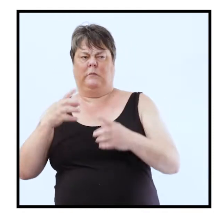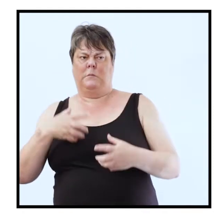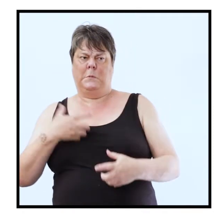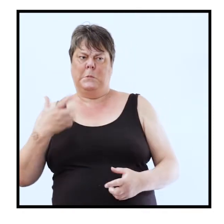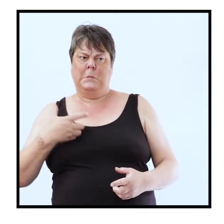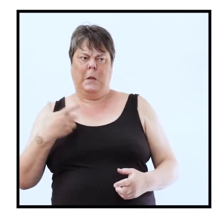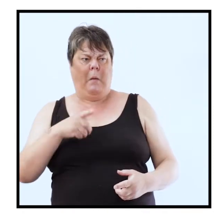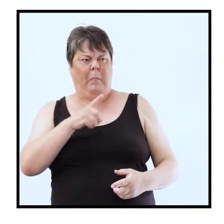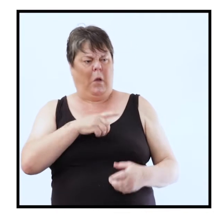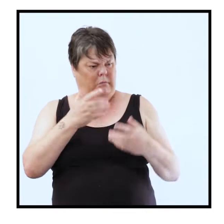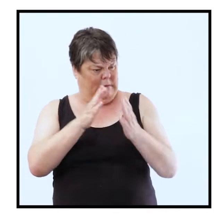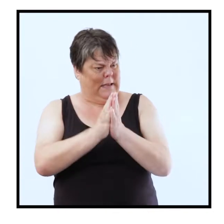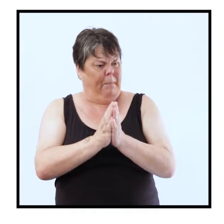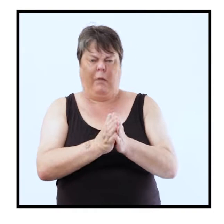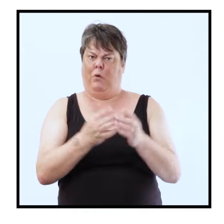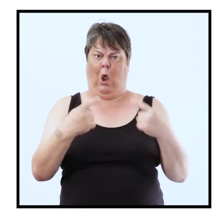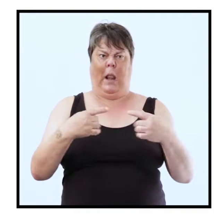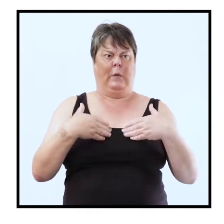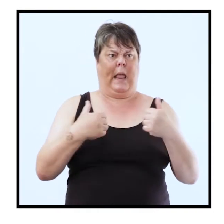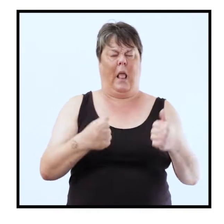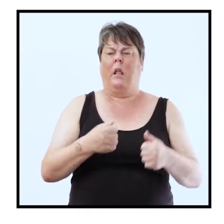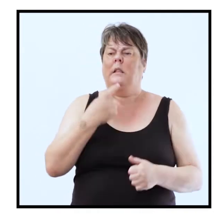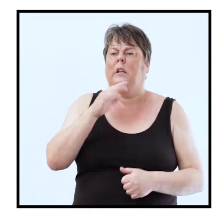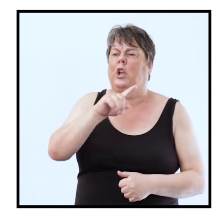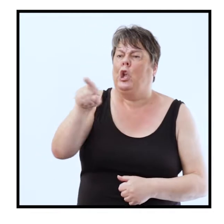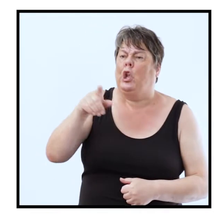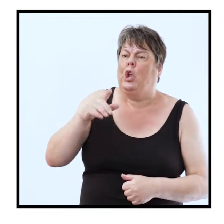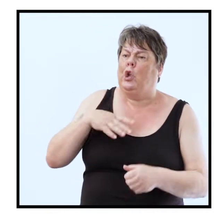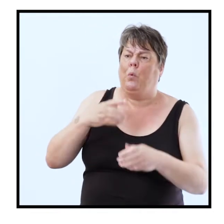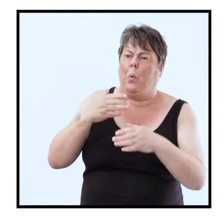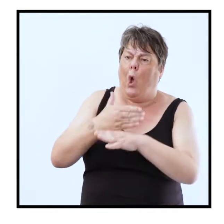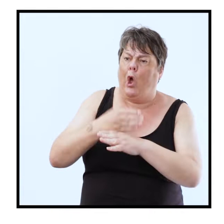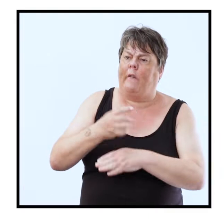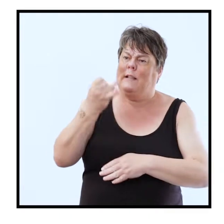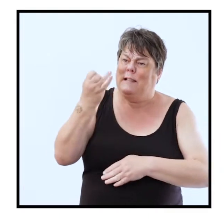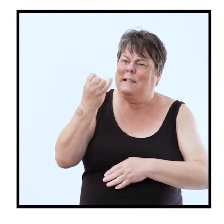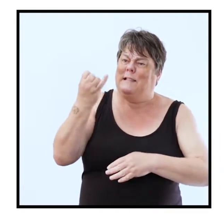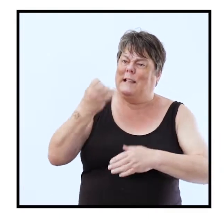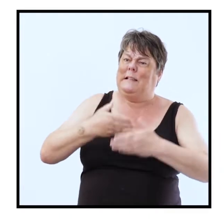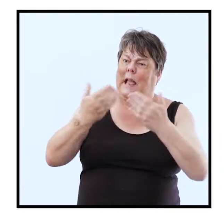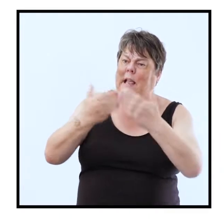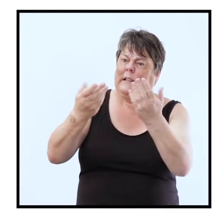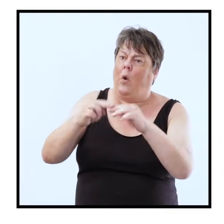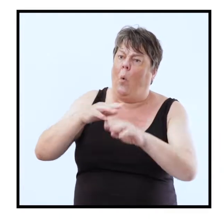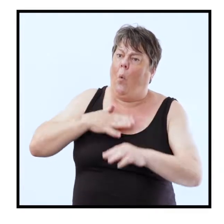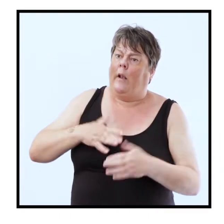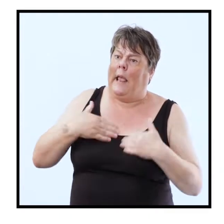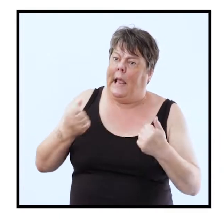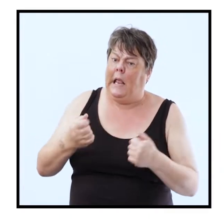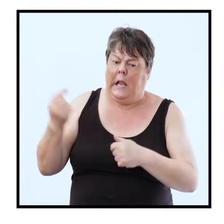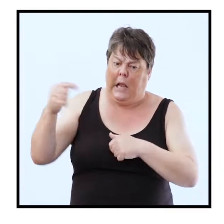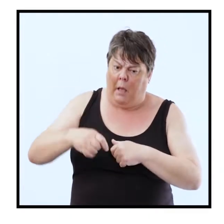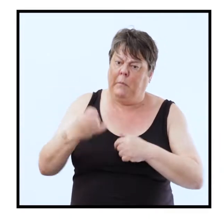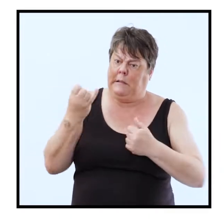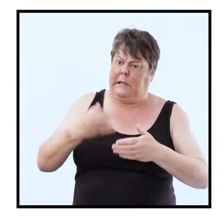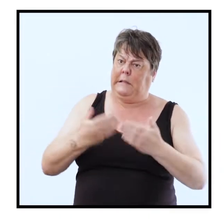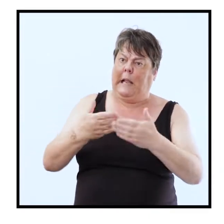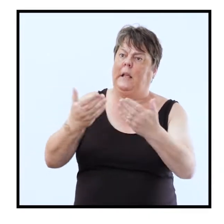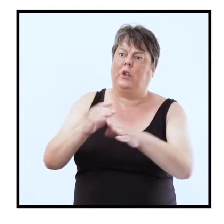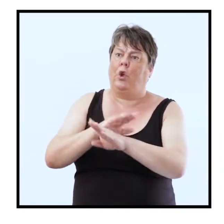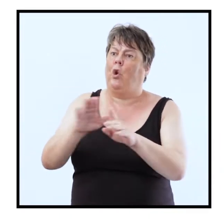synagogue leader said to the people there are six days for work so come and be healed on those days not on the sabbath